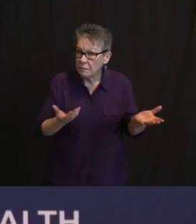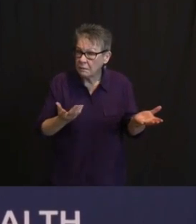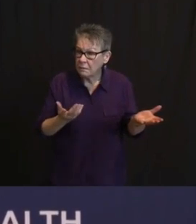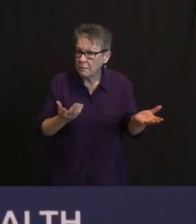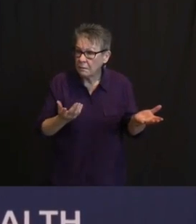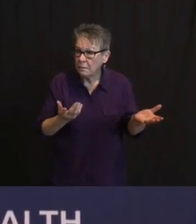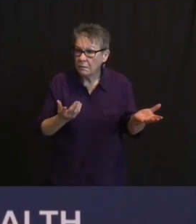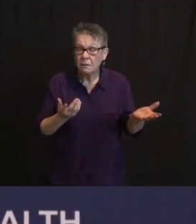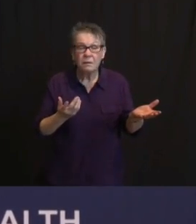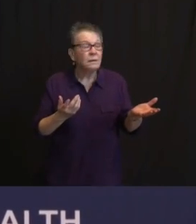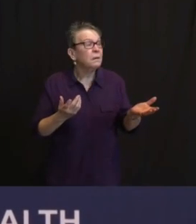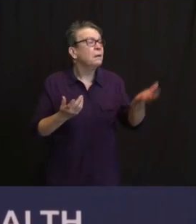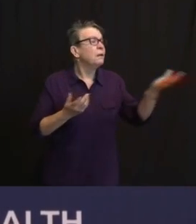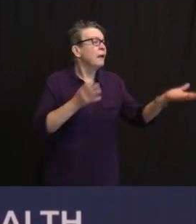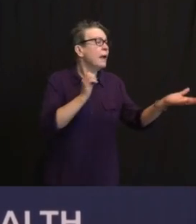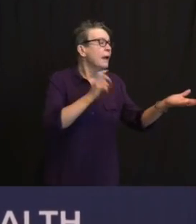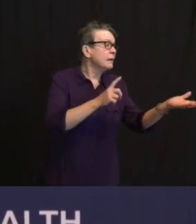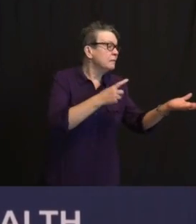TACKLE THIS?